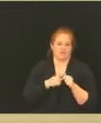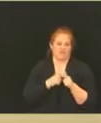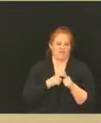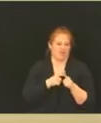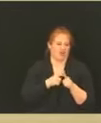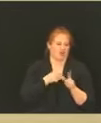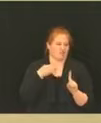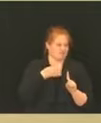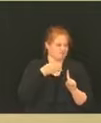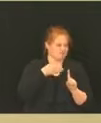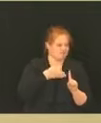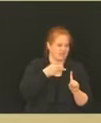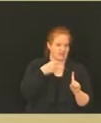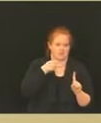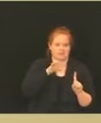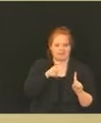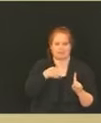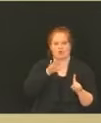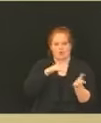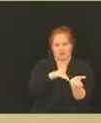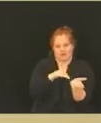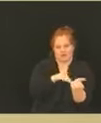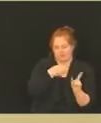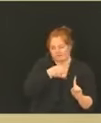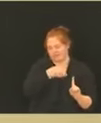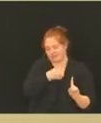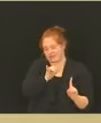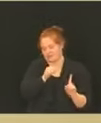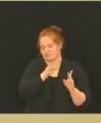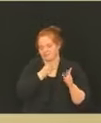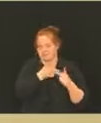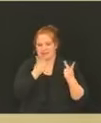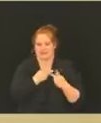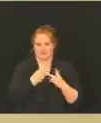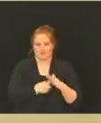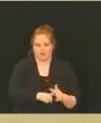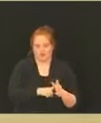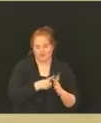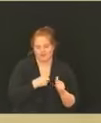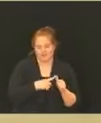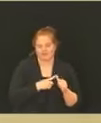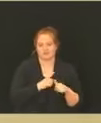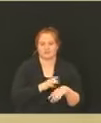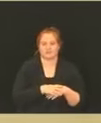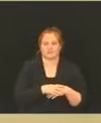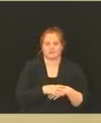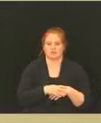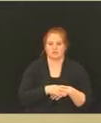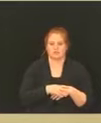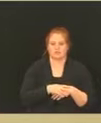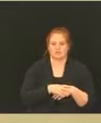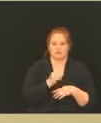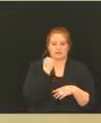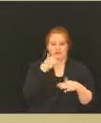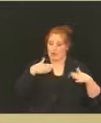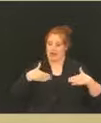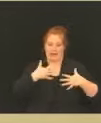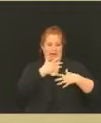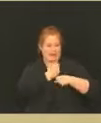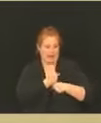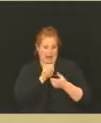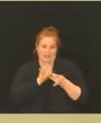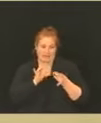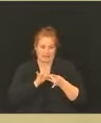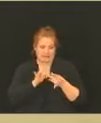PCP. But I know that many people are, if they've not started to receive the information or messaging from their health systems about